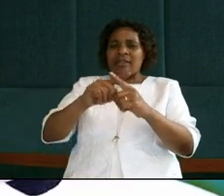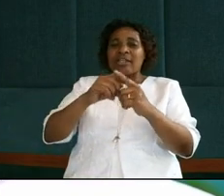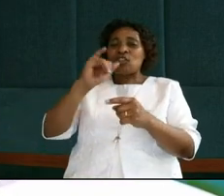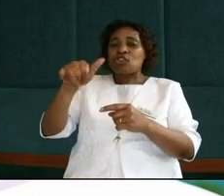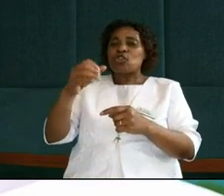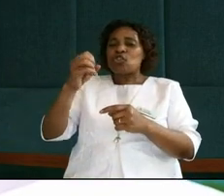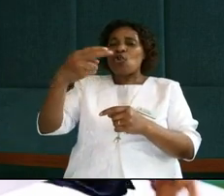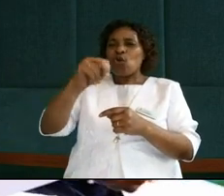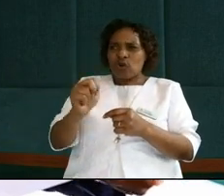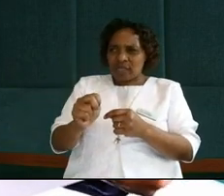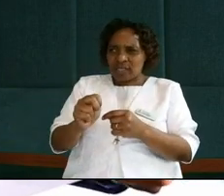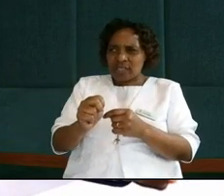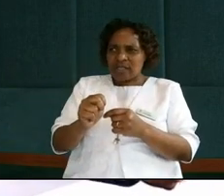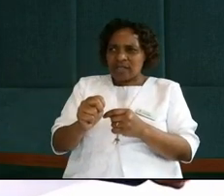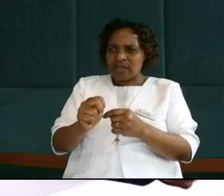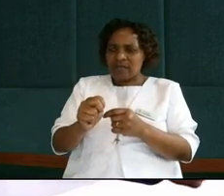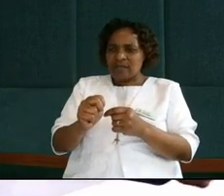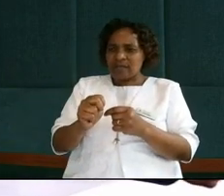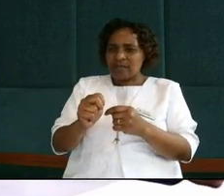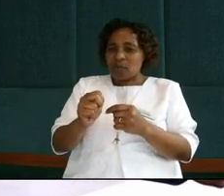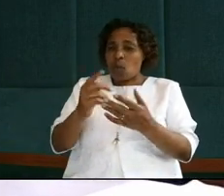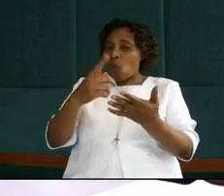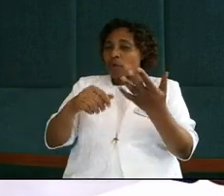I would have focused more on Judas.